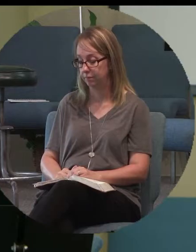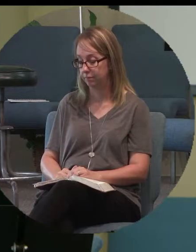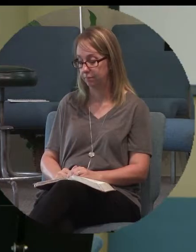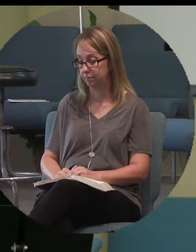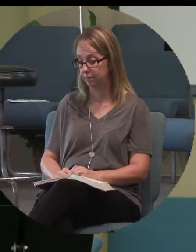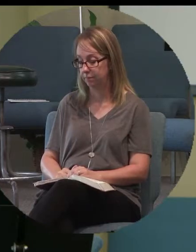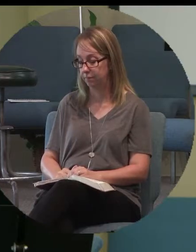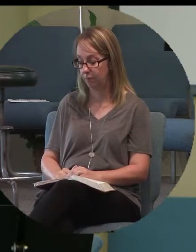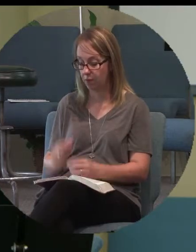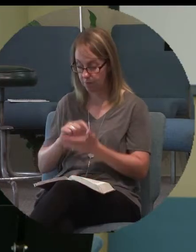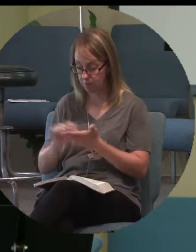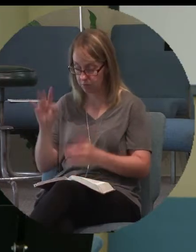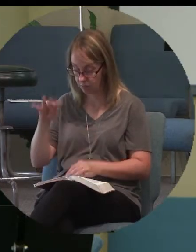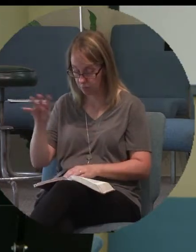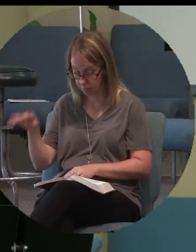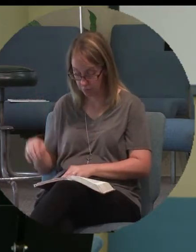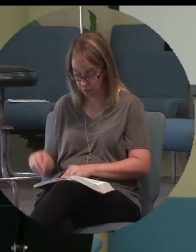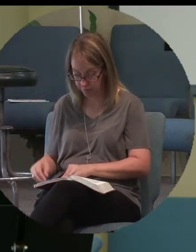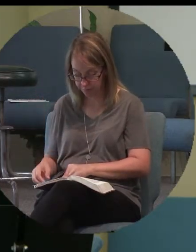Let's look at verse 44.